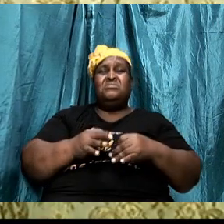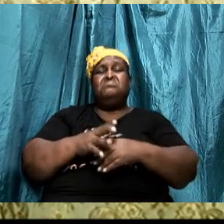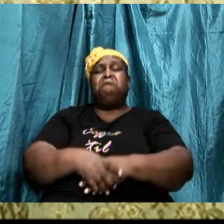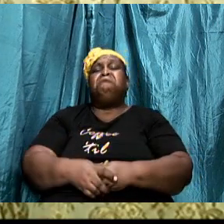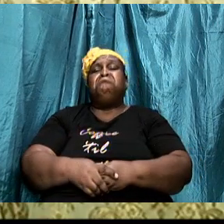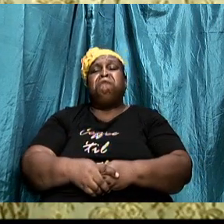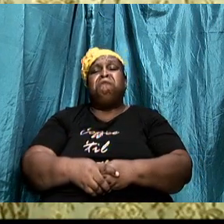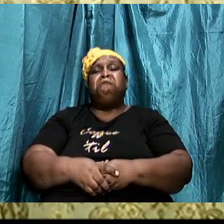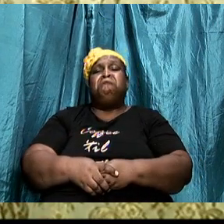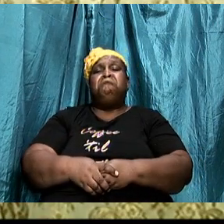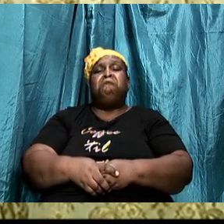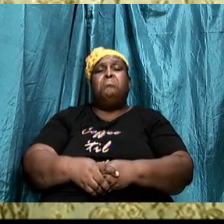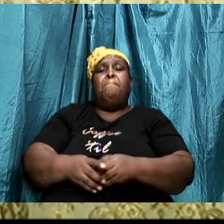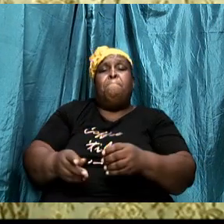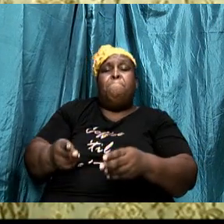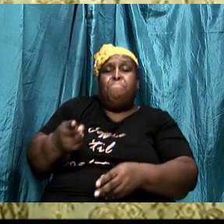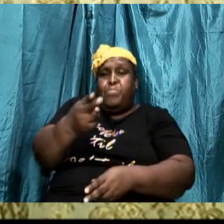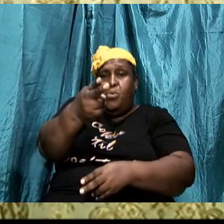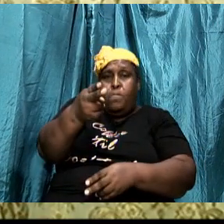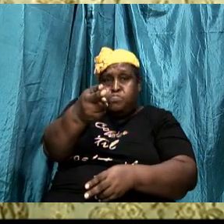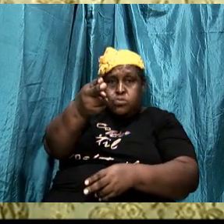the guns could be barking